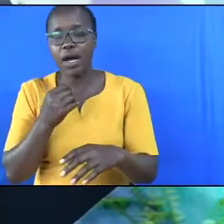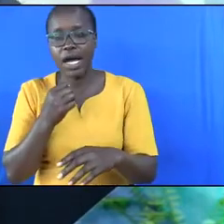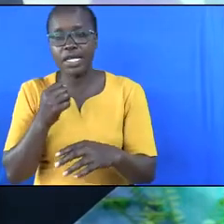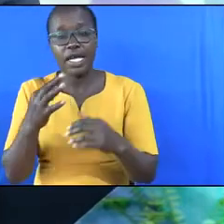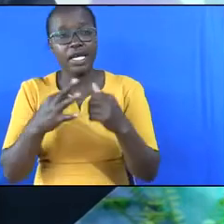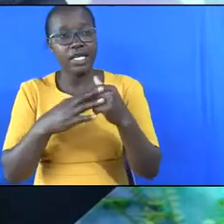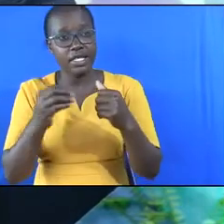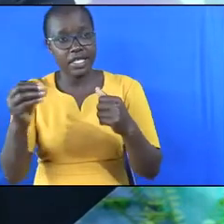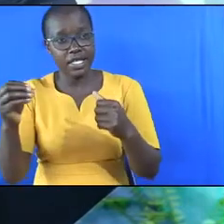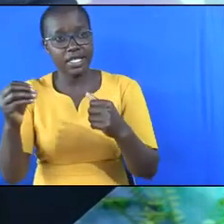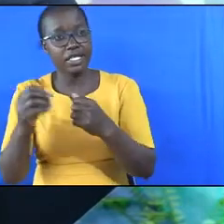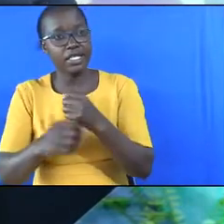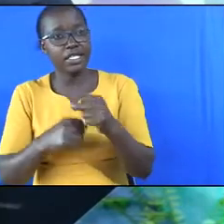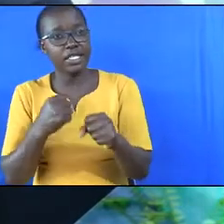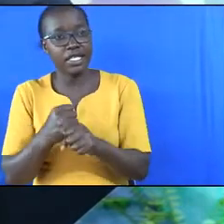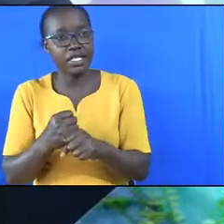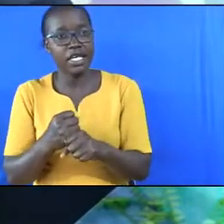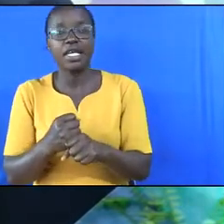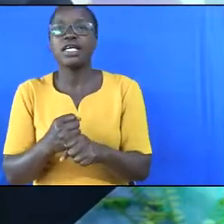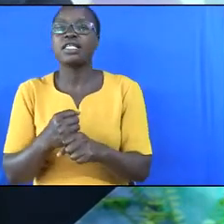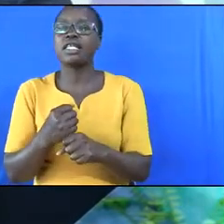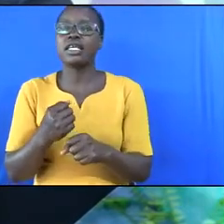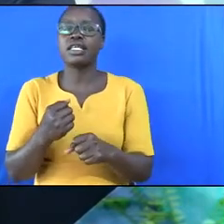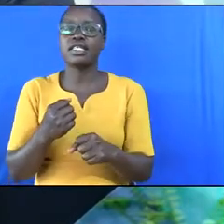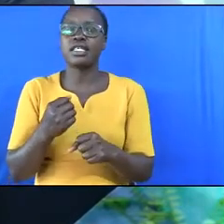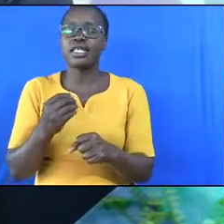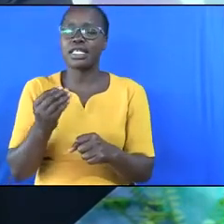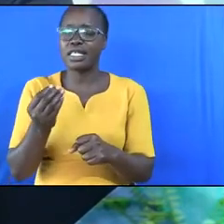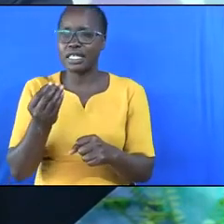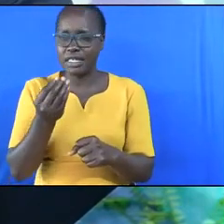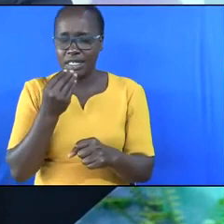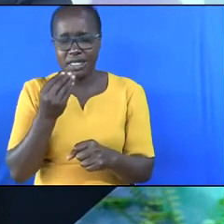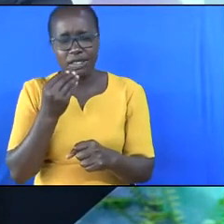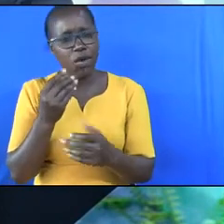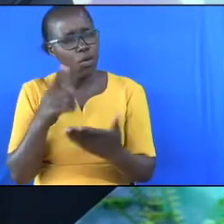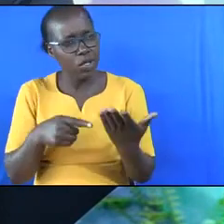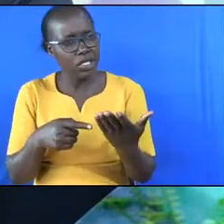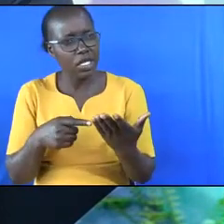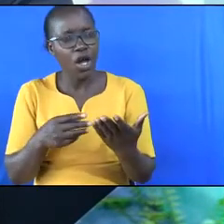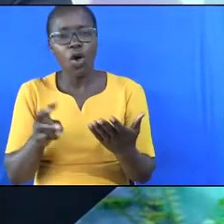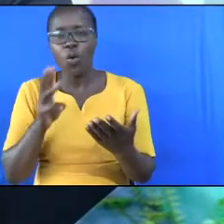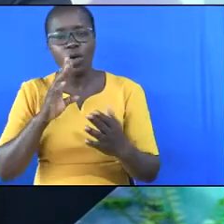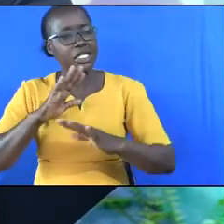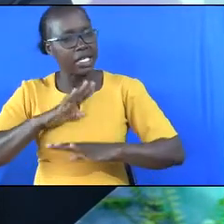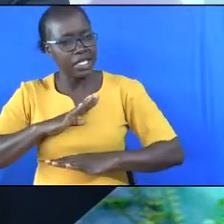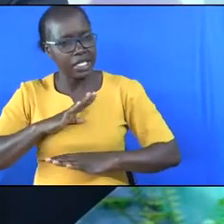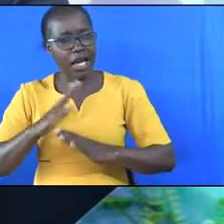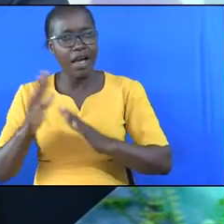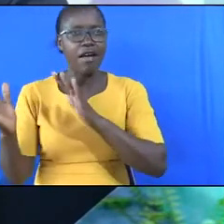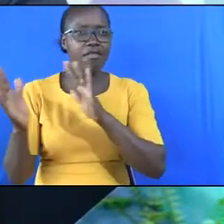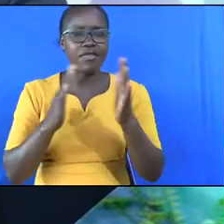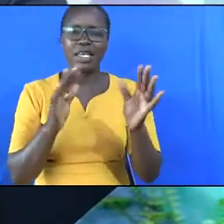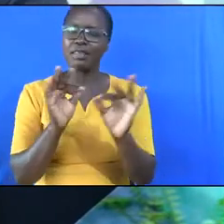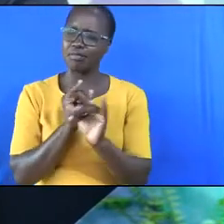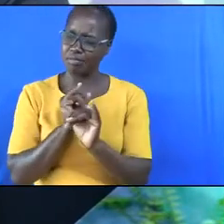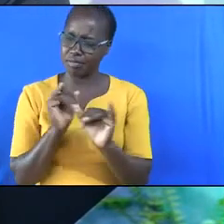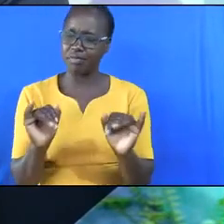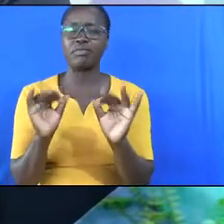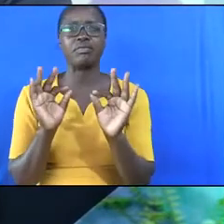addition to not eating meat they had clean water no air pollution but they also ate meatless diet.